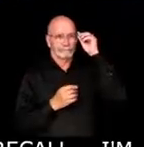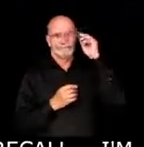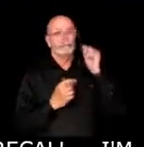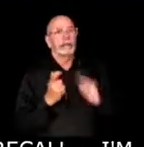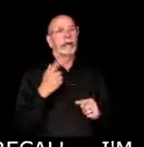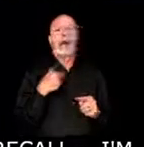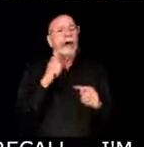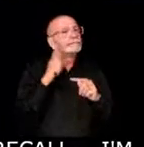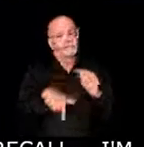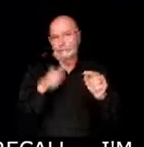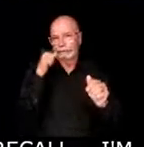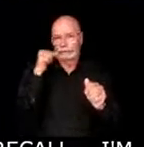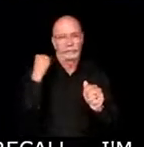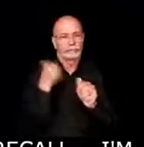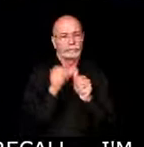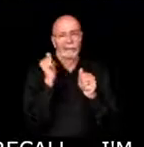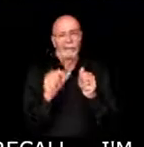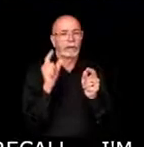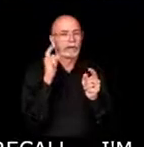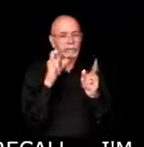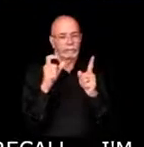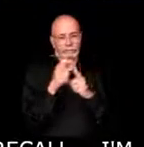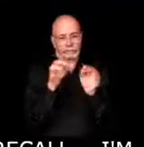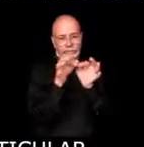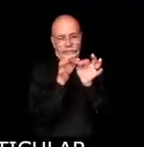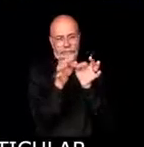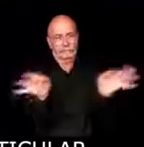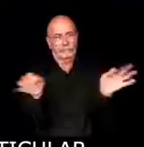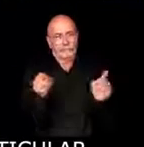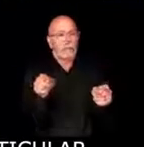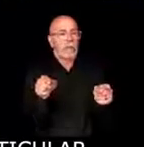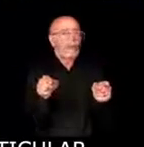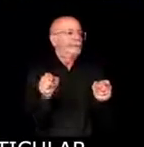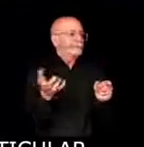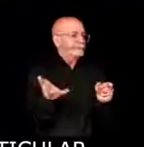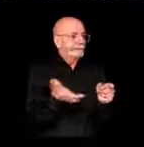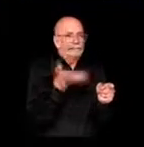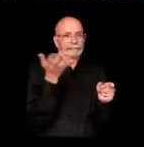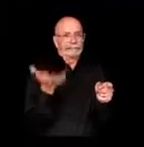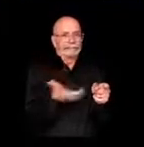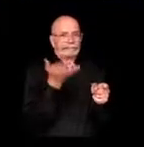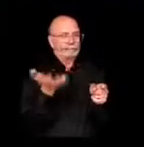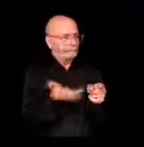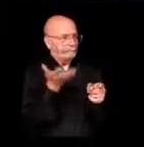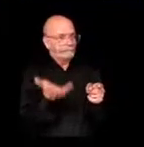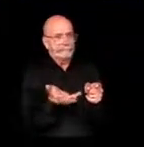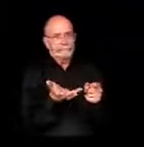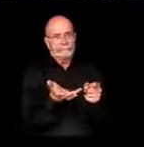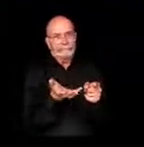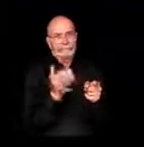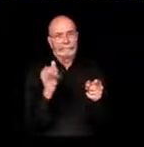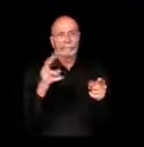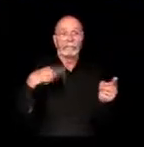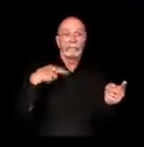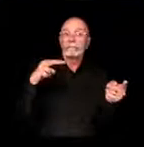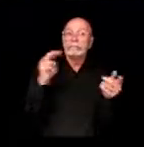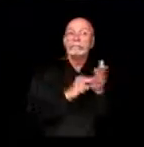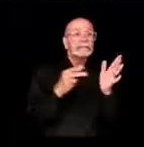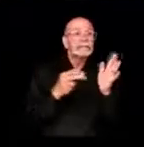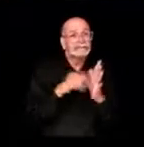recall that particular statement. Do you not think that if it was said, you would probably have